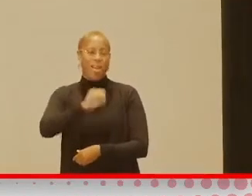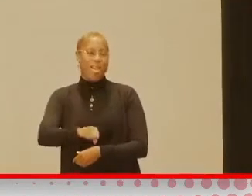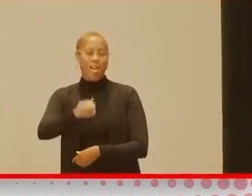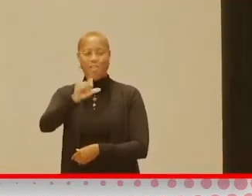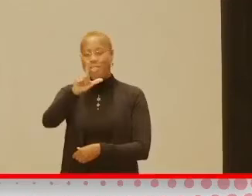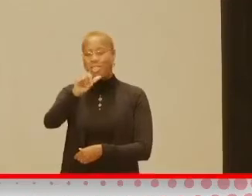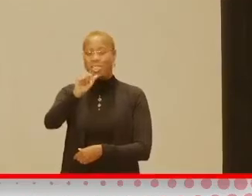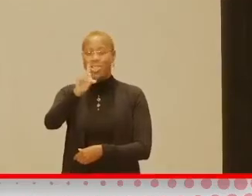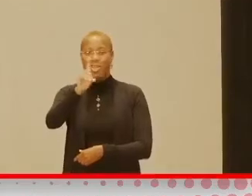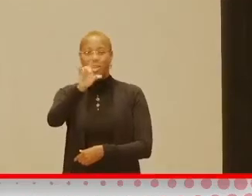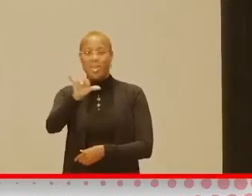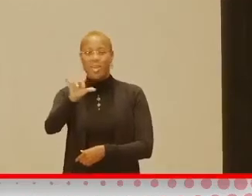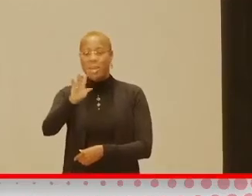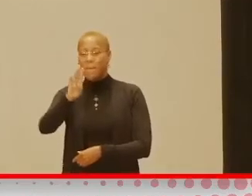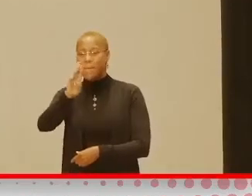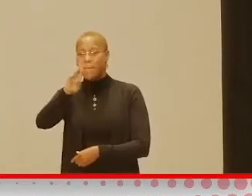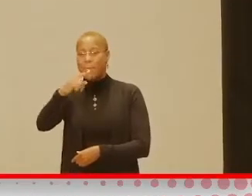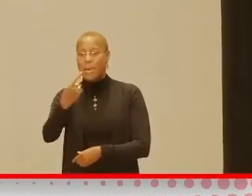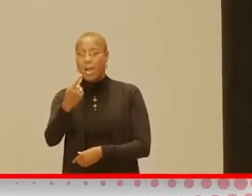TV show.